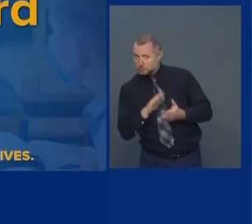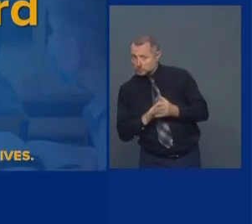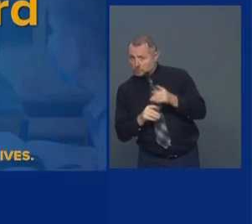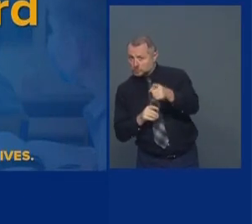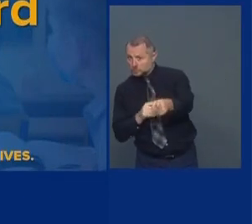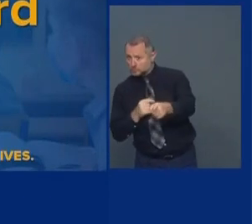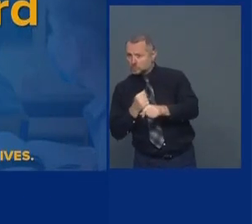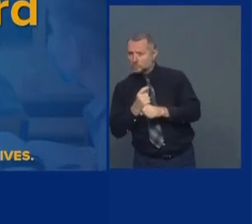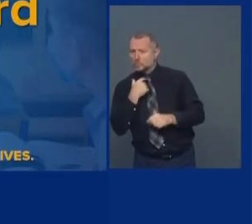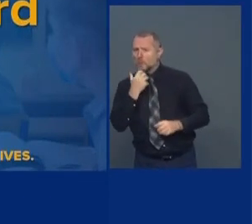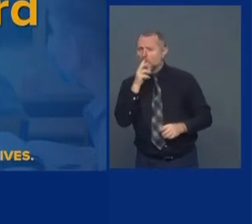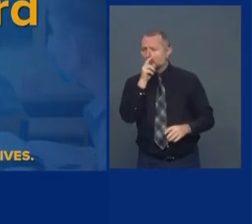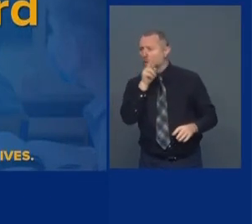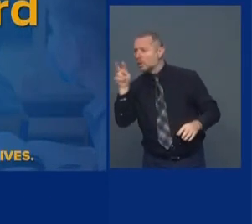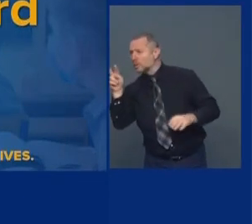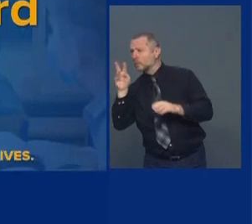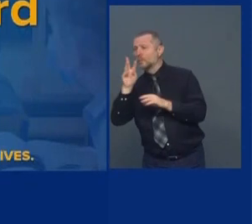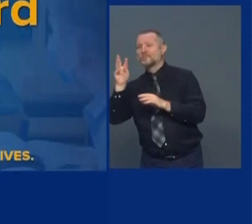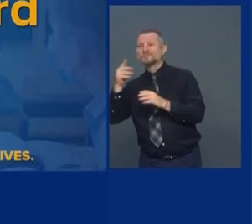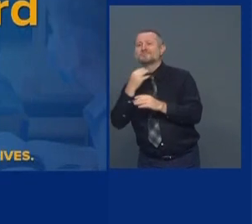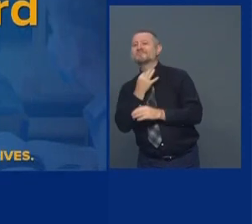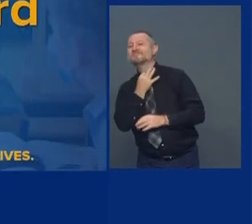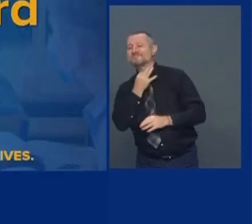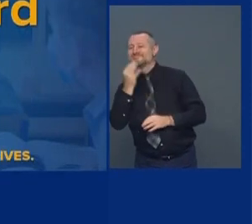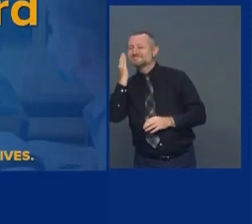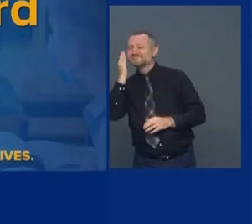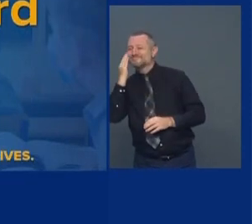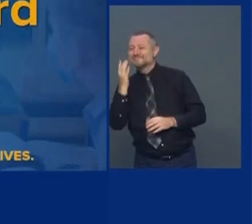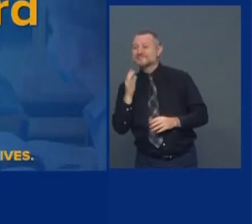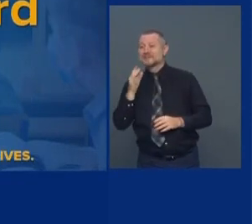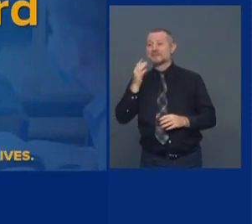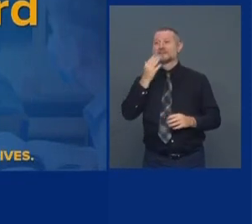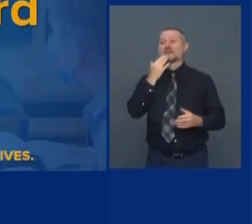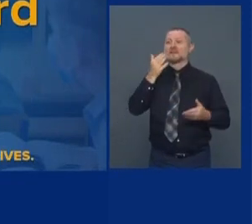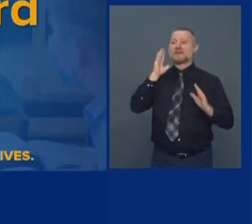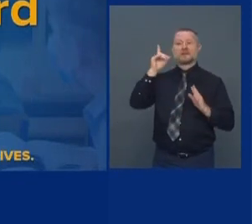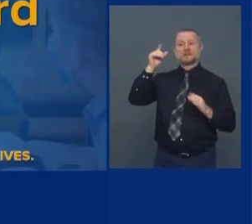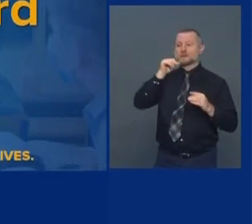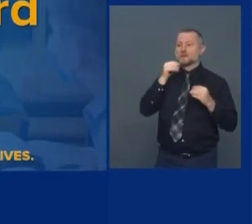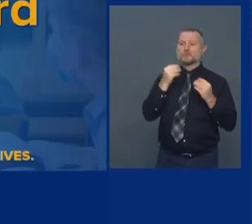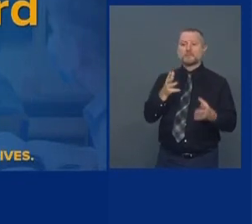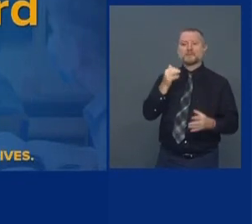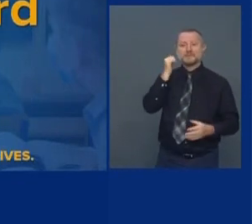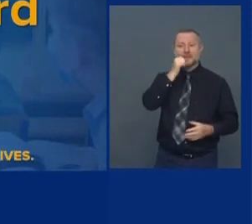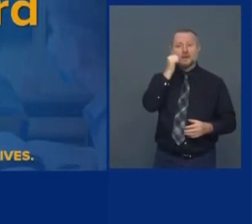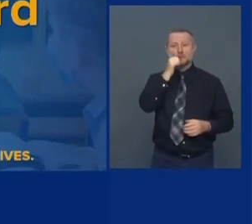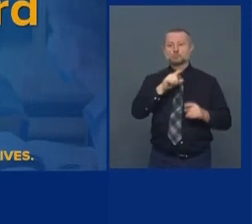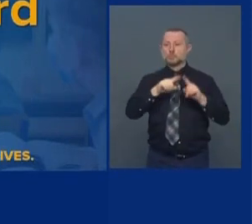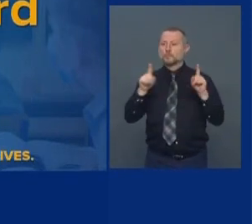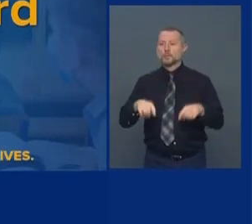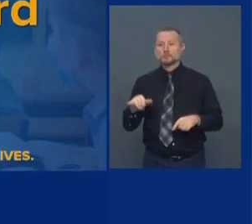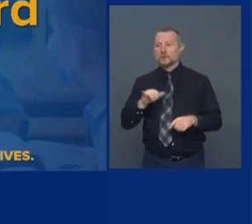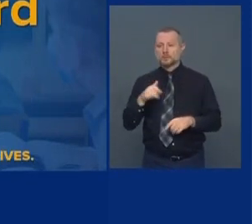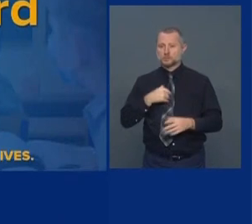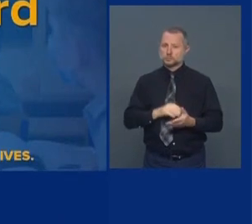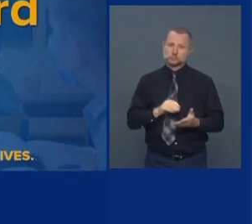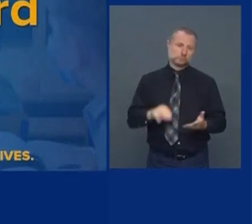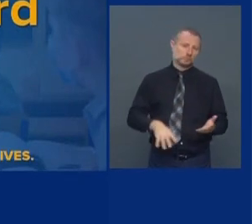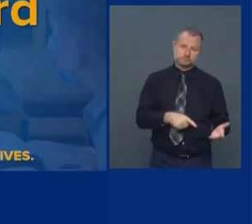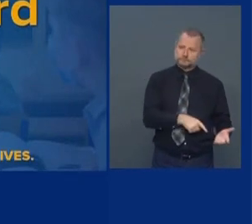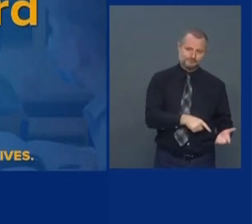Thank God they didn't have this for students. Can you imagine if you had a daily report card for a student on how the student is doing?